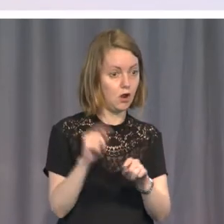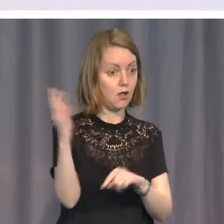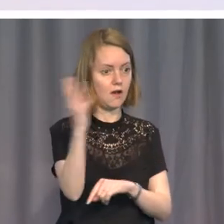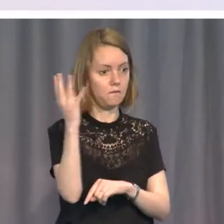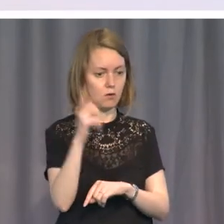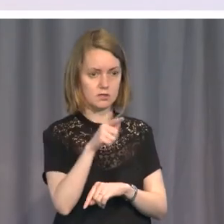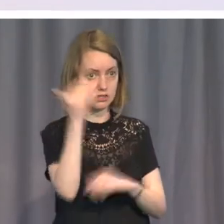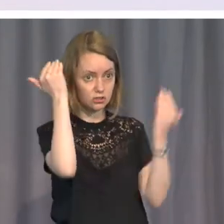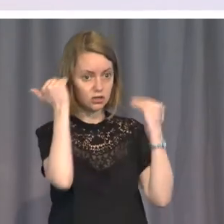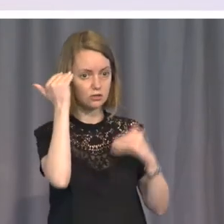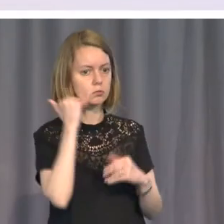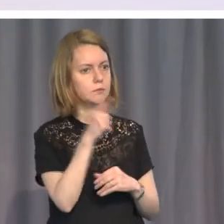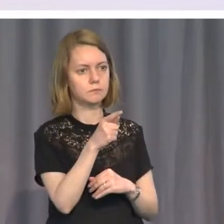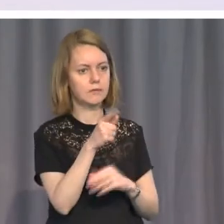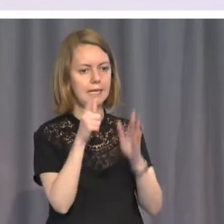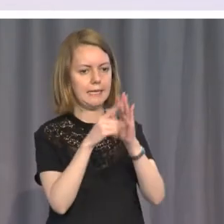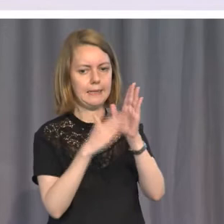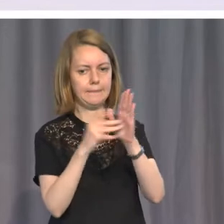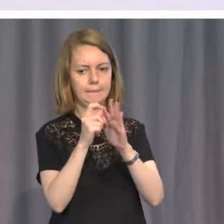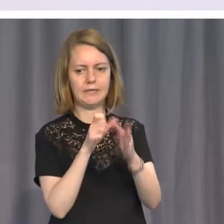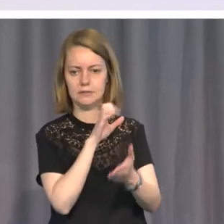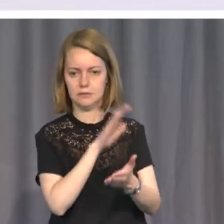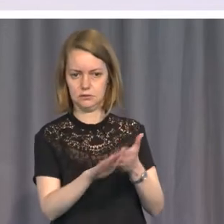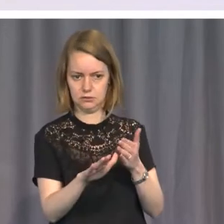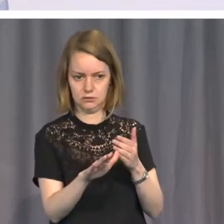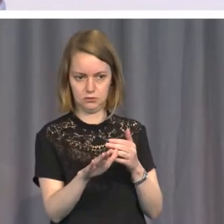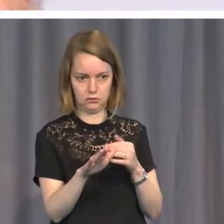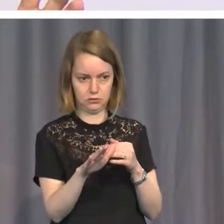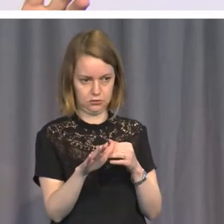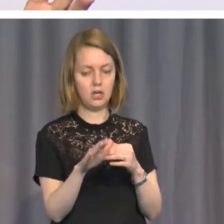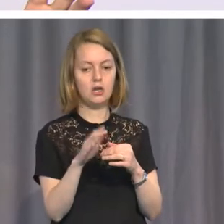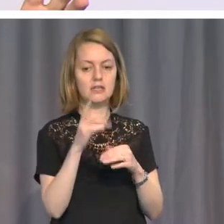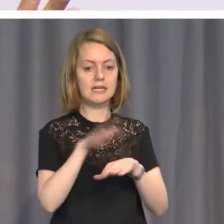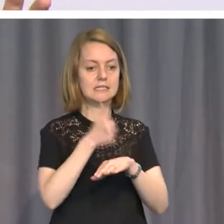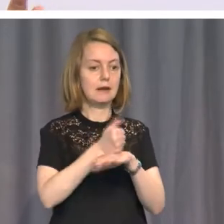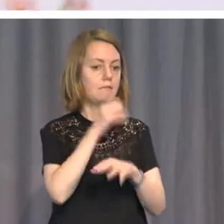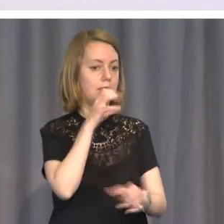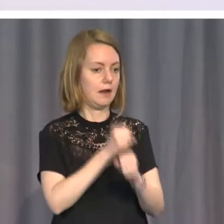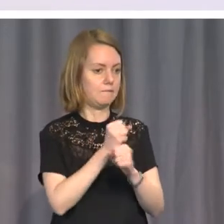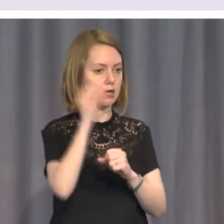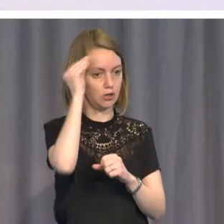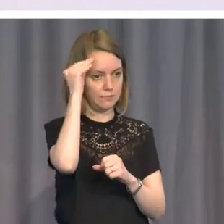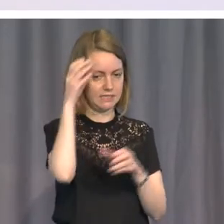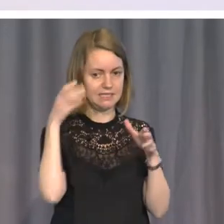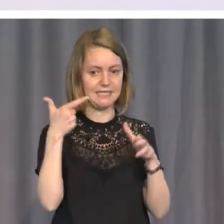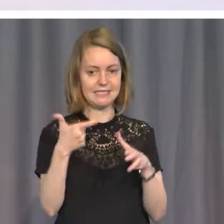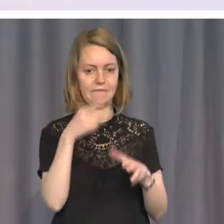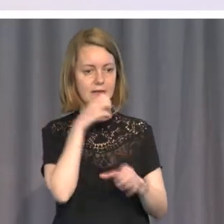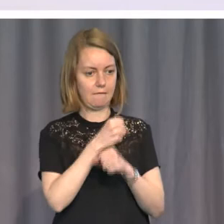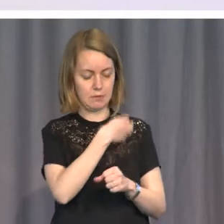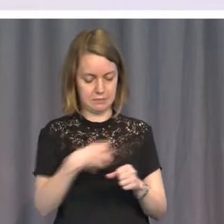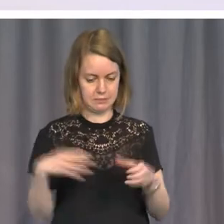The elder brother, who's the Speaker, set up a parliamentary committee of seven government